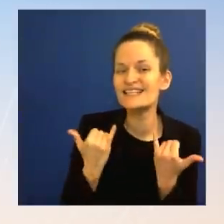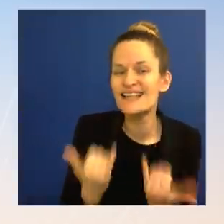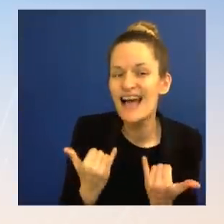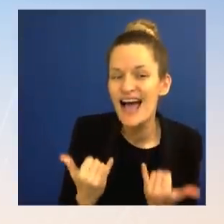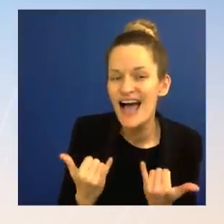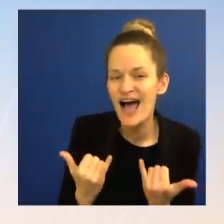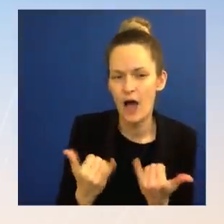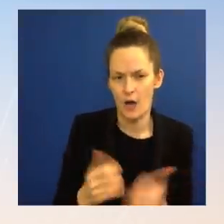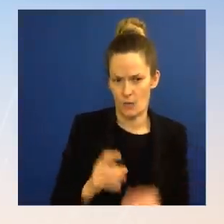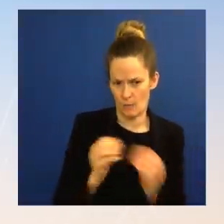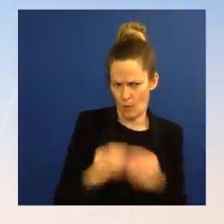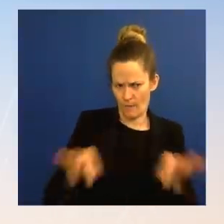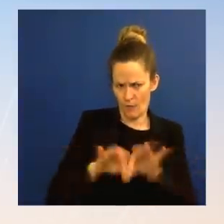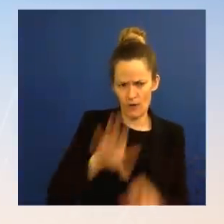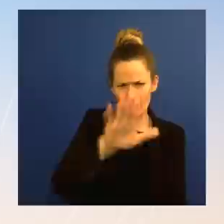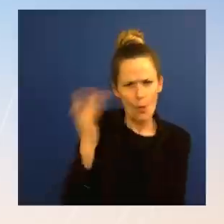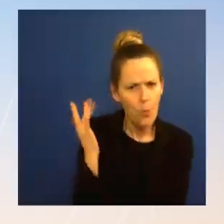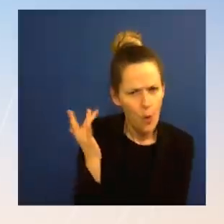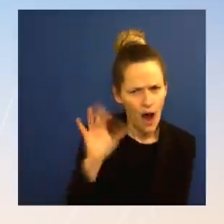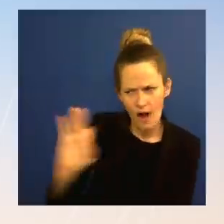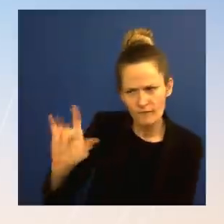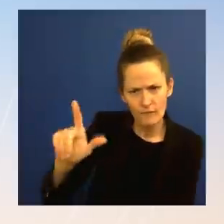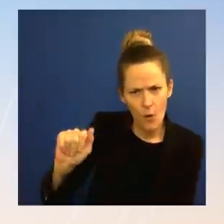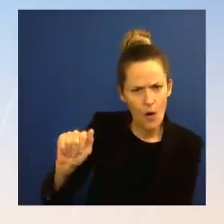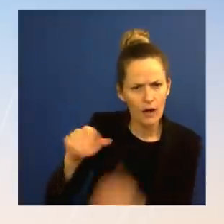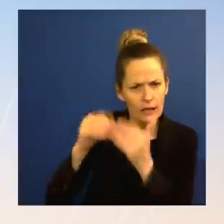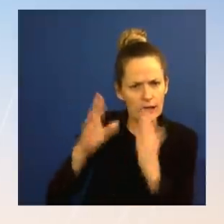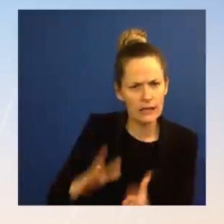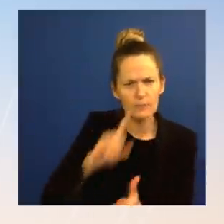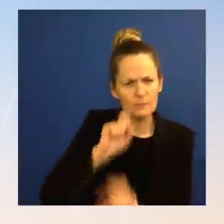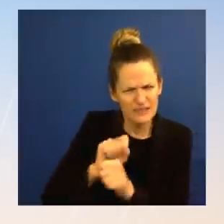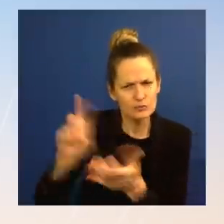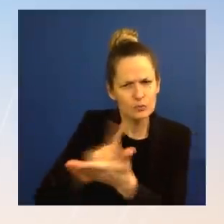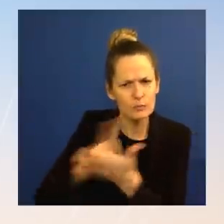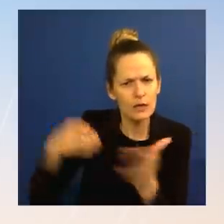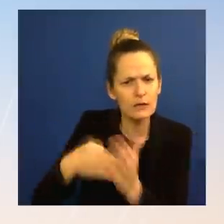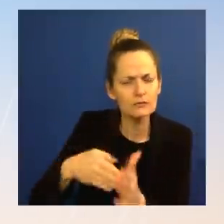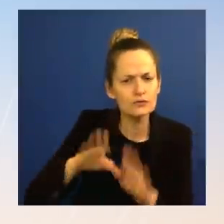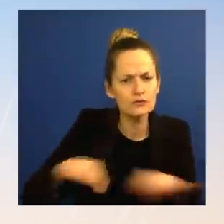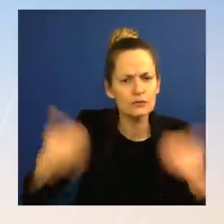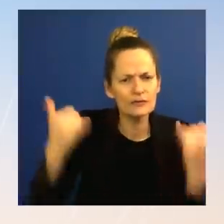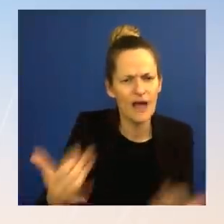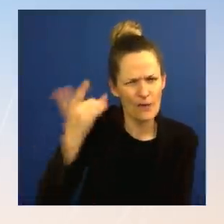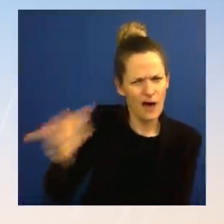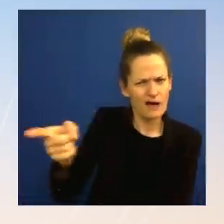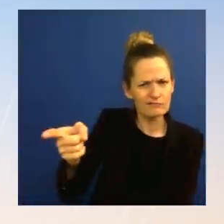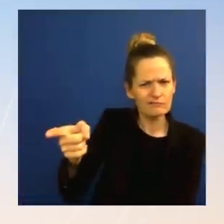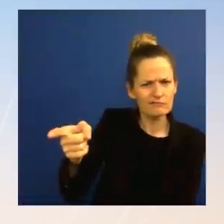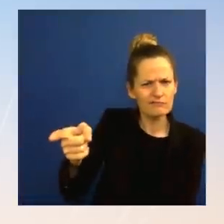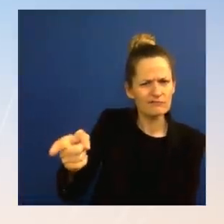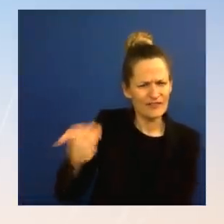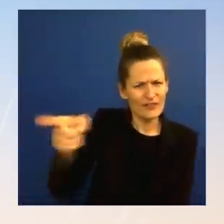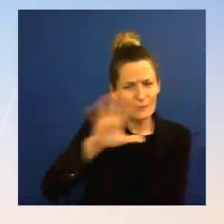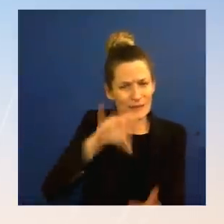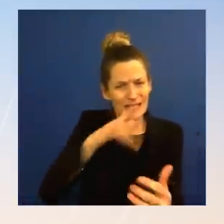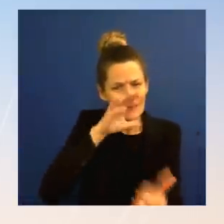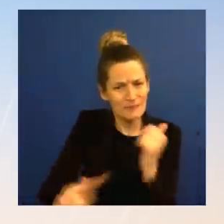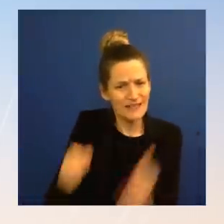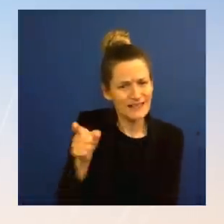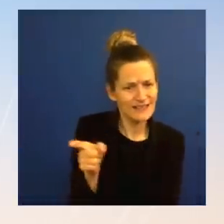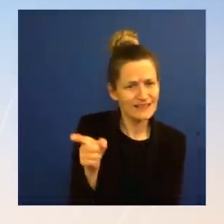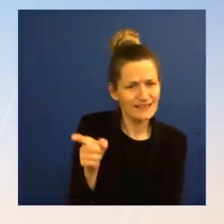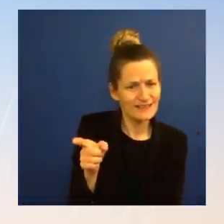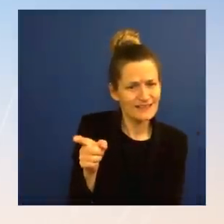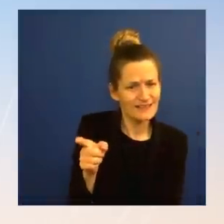LGBTQI community? What prompts them to do that? Is it meanness? Is it wanting to make kids have more difficult times in school, in their